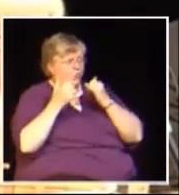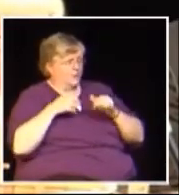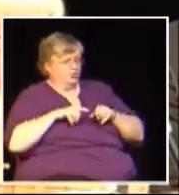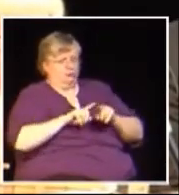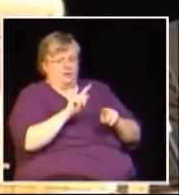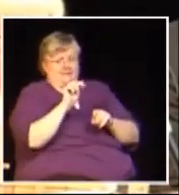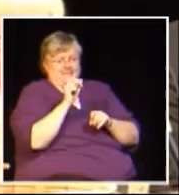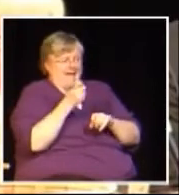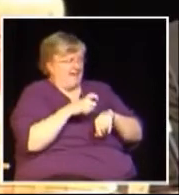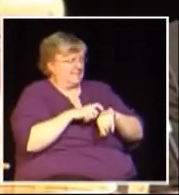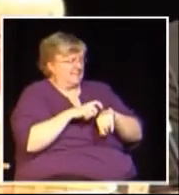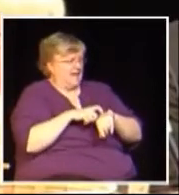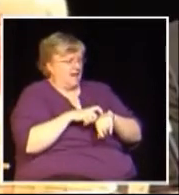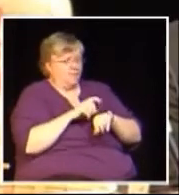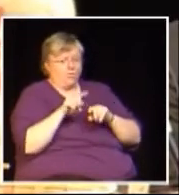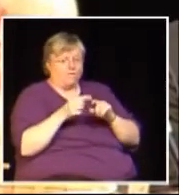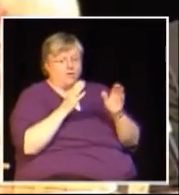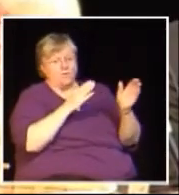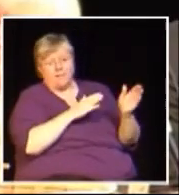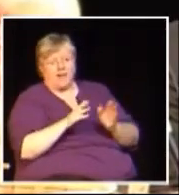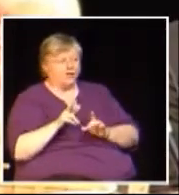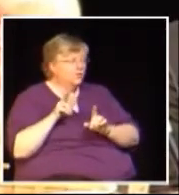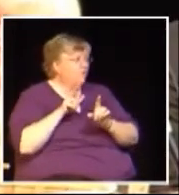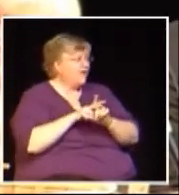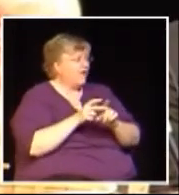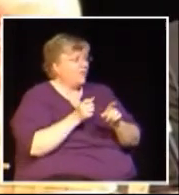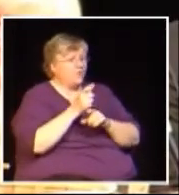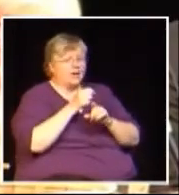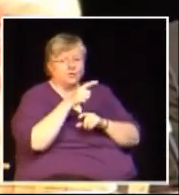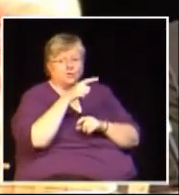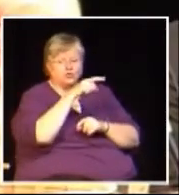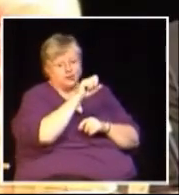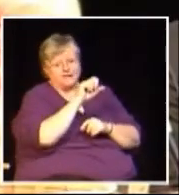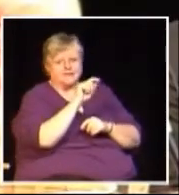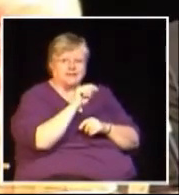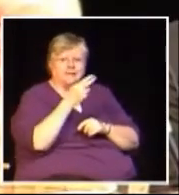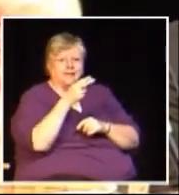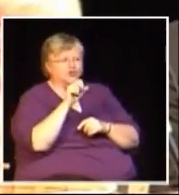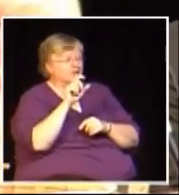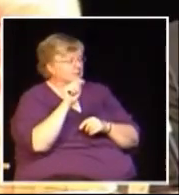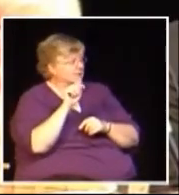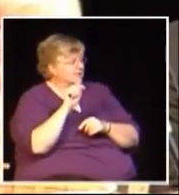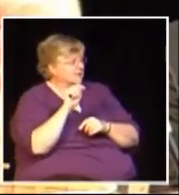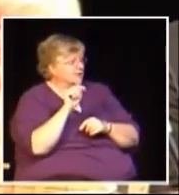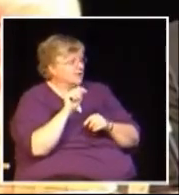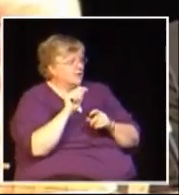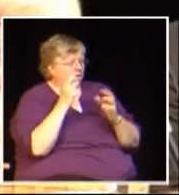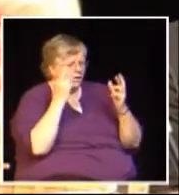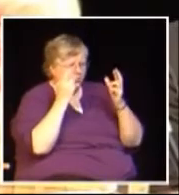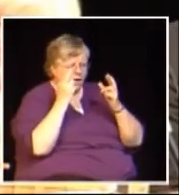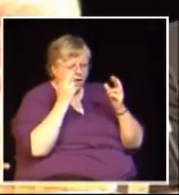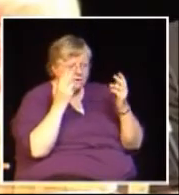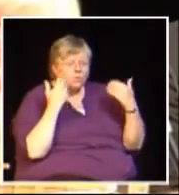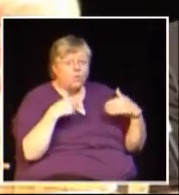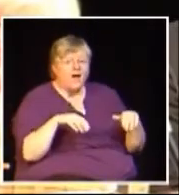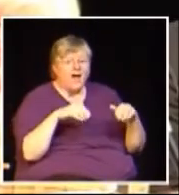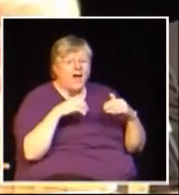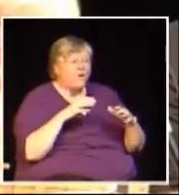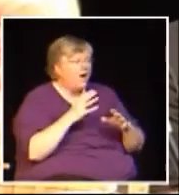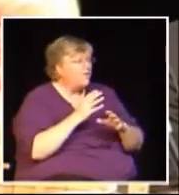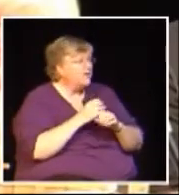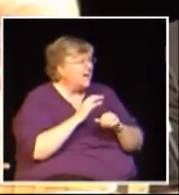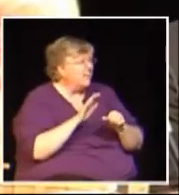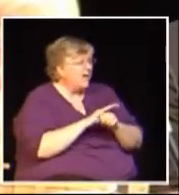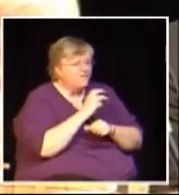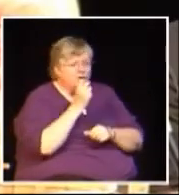clients I had phoned me during tax season when they were going to file their annual GST, HST return and realized